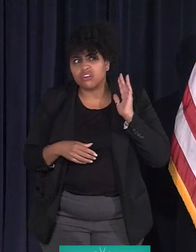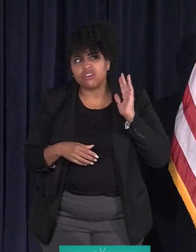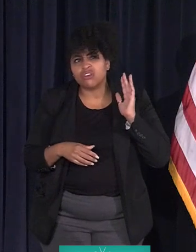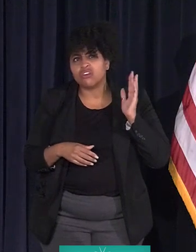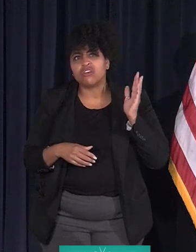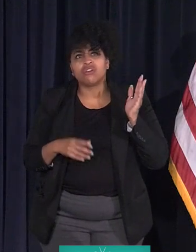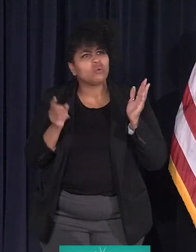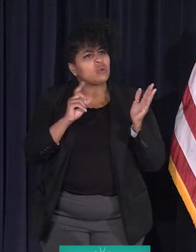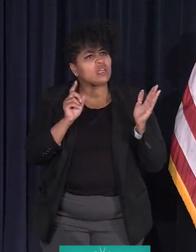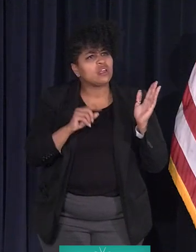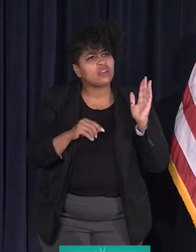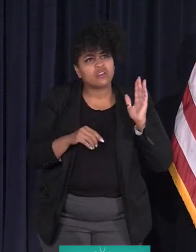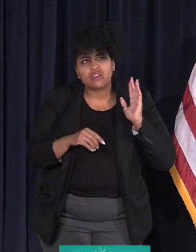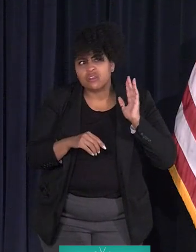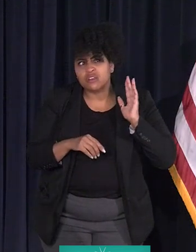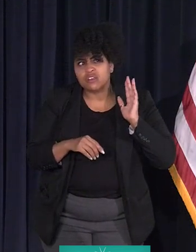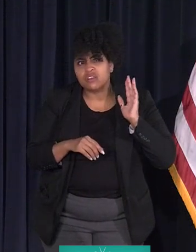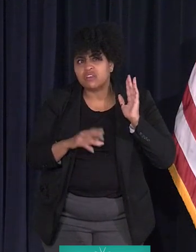What was it?